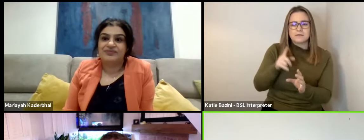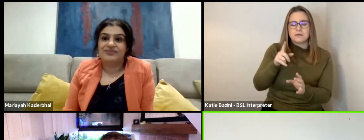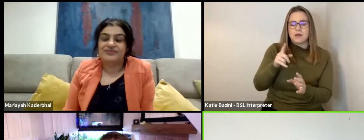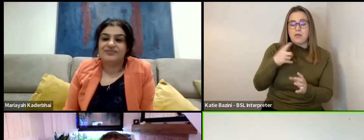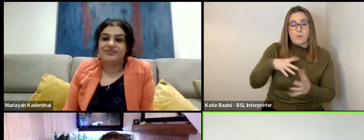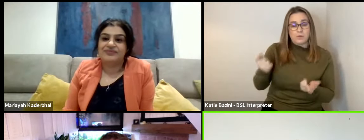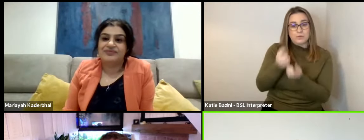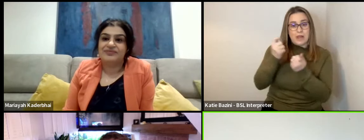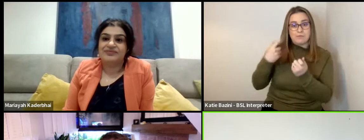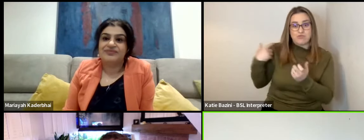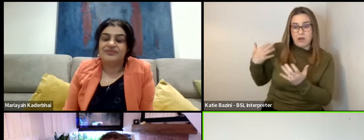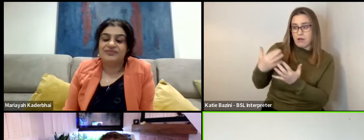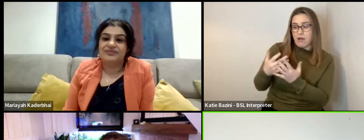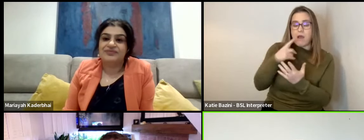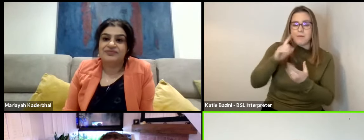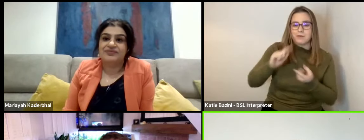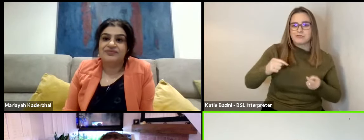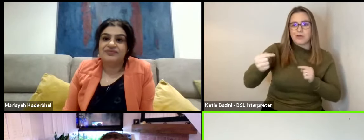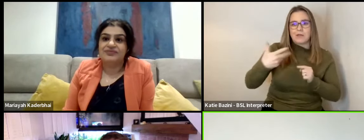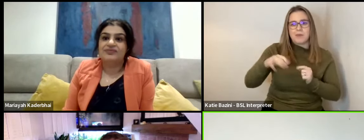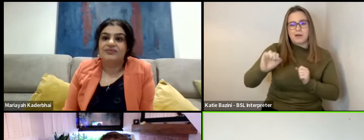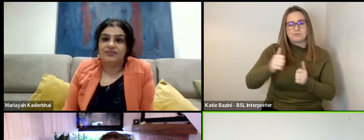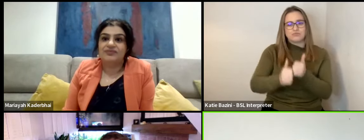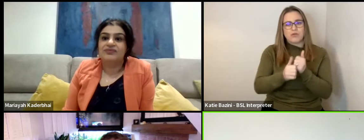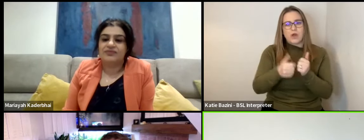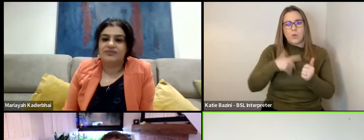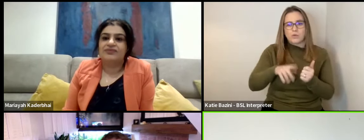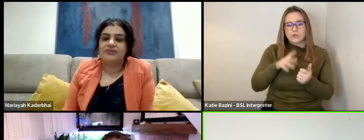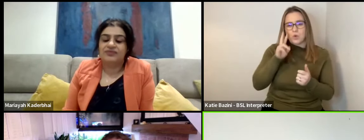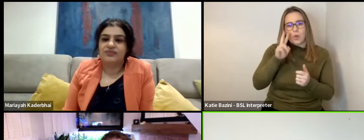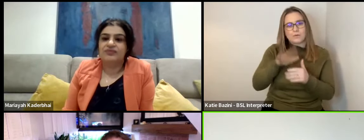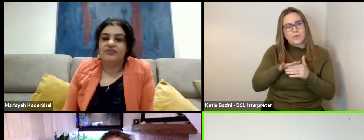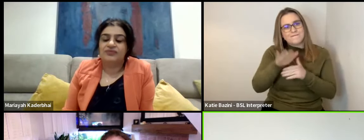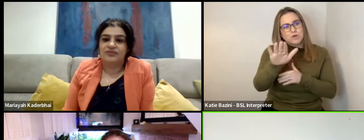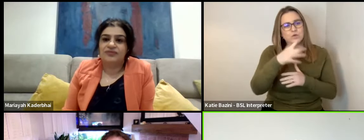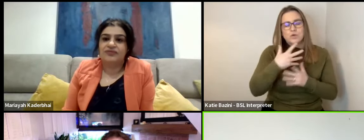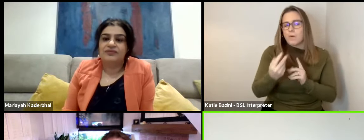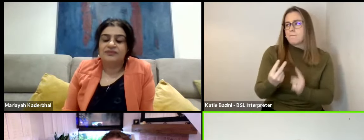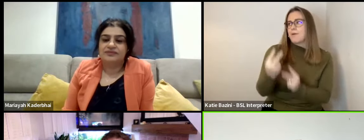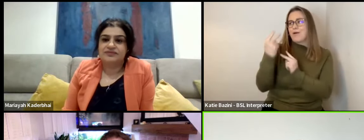is being challenged by a brother who's looking to a future rather than the past.